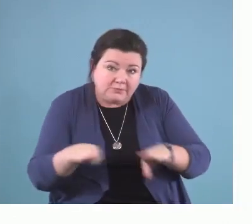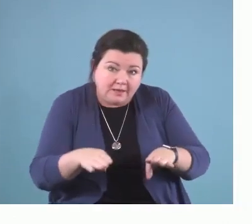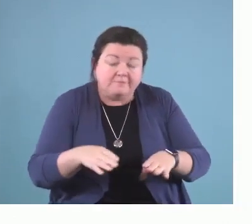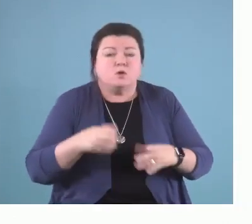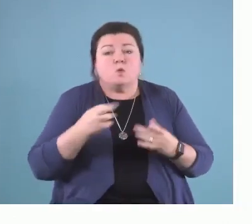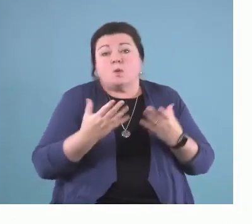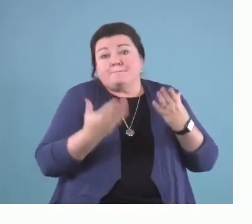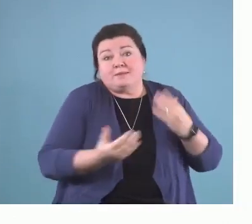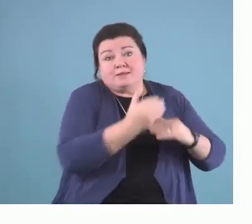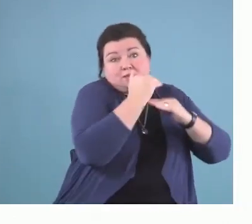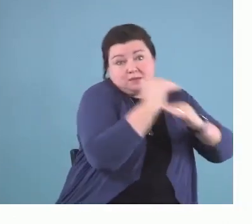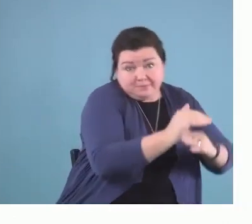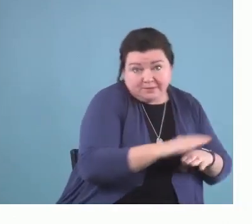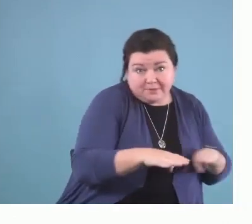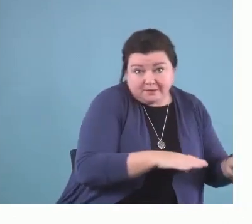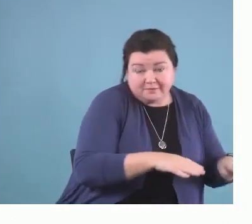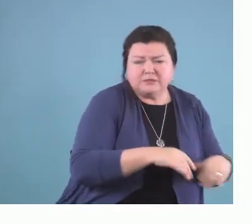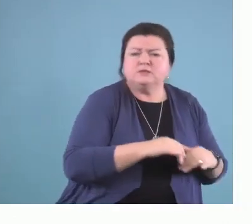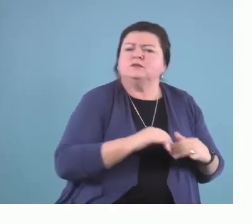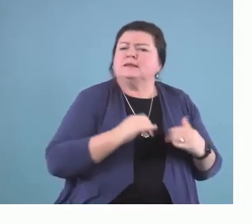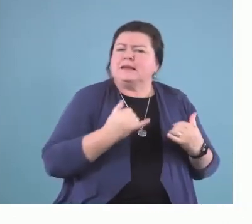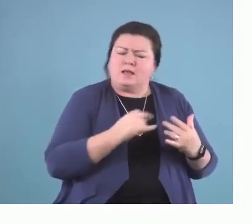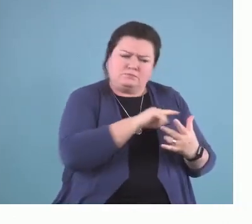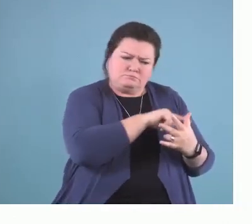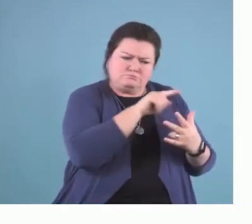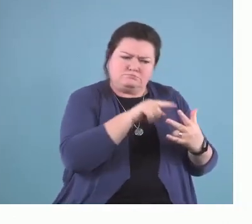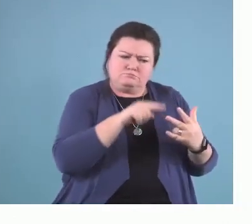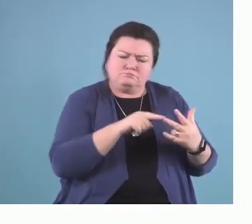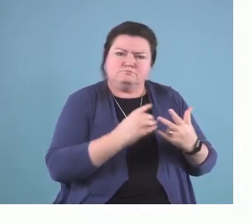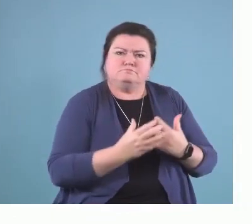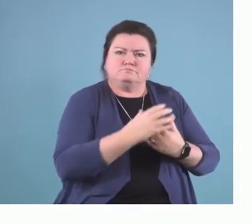behaviors, and we can start to piece all of these things out.